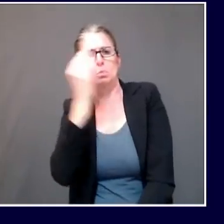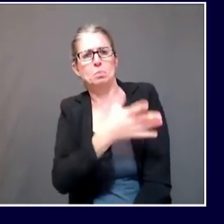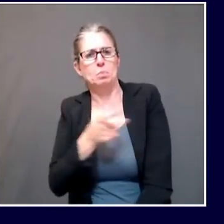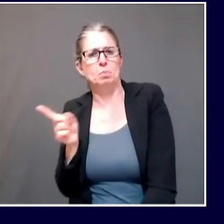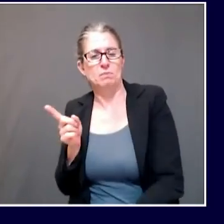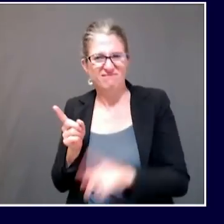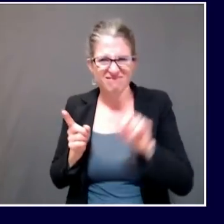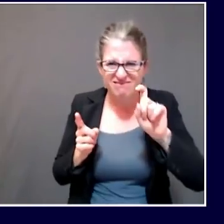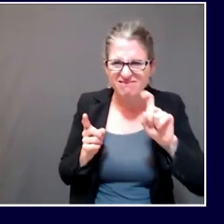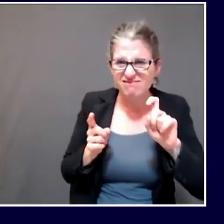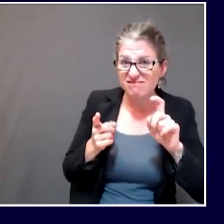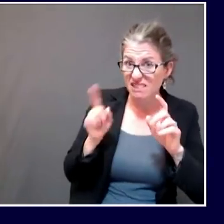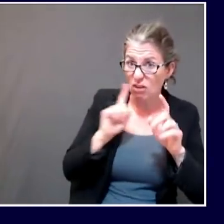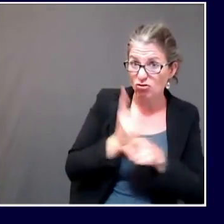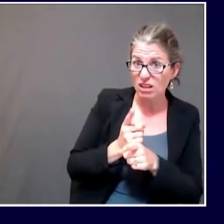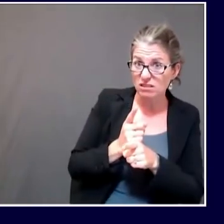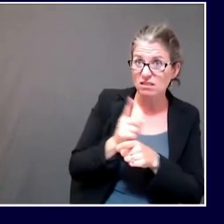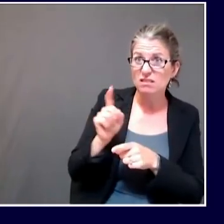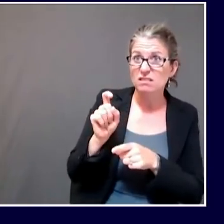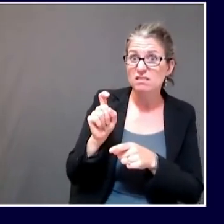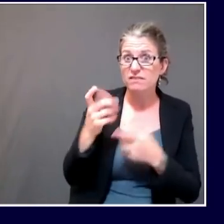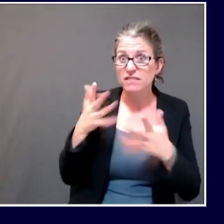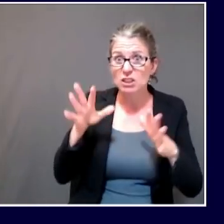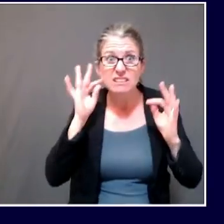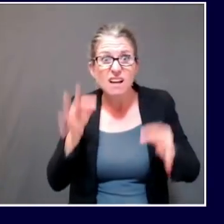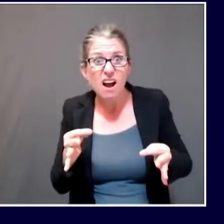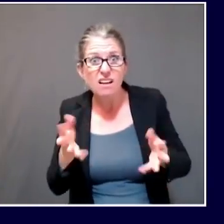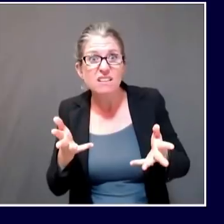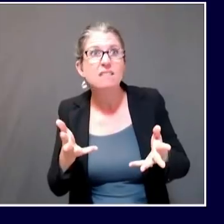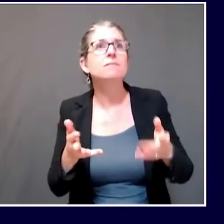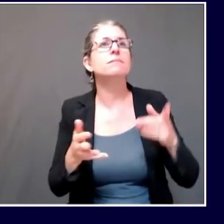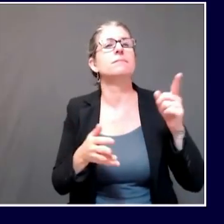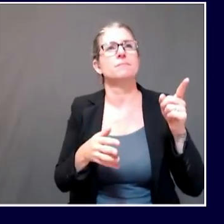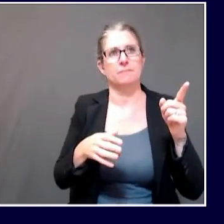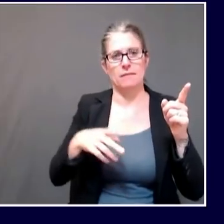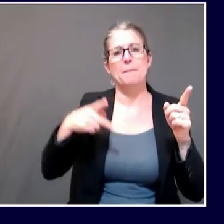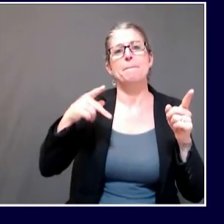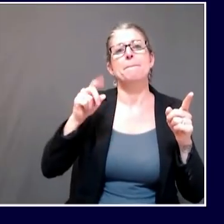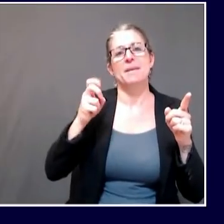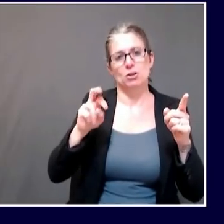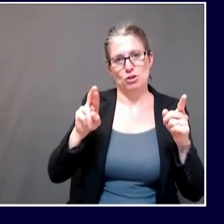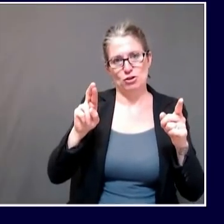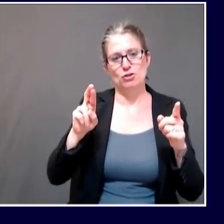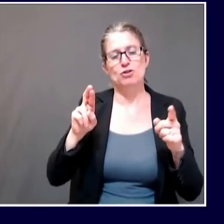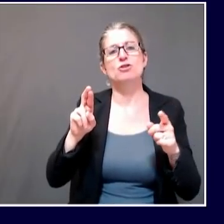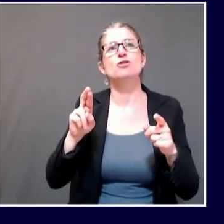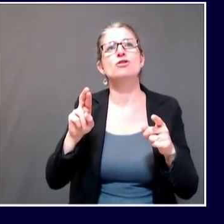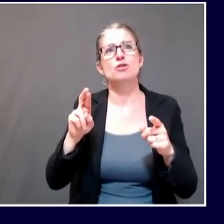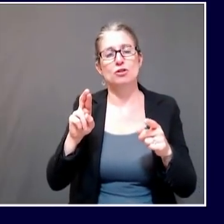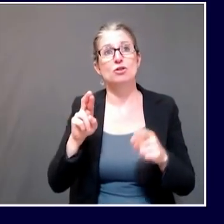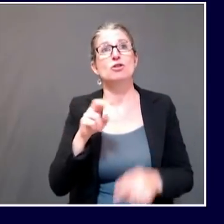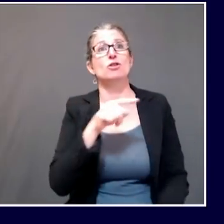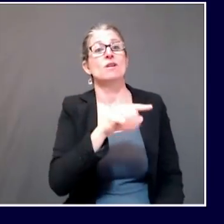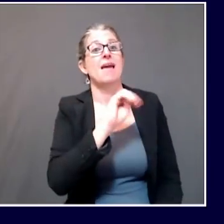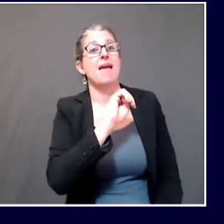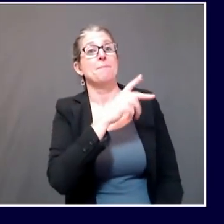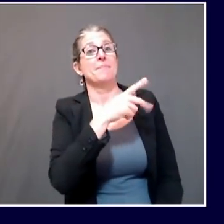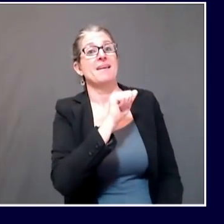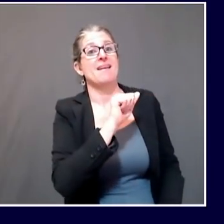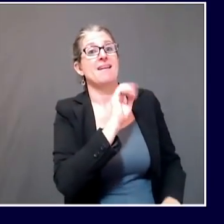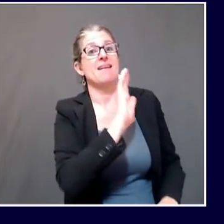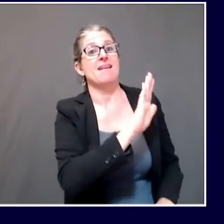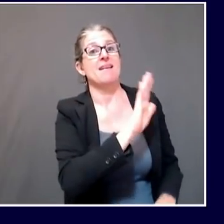I can share that the MPA has reached out to us with their guidance and asked for feedback